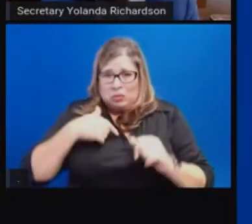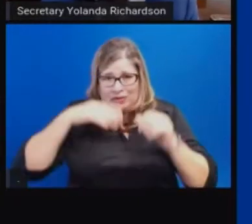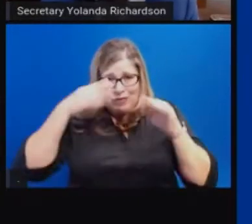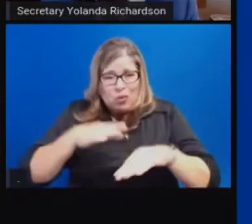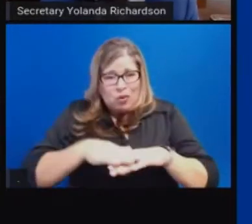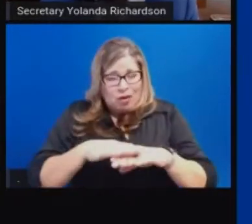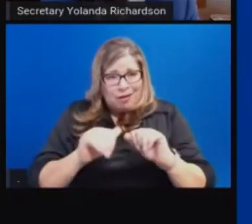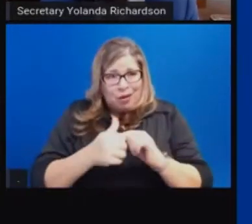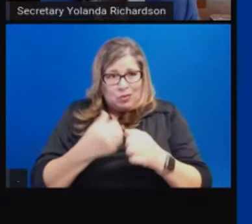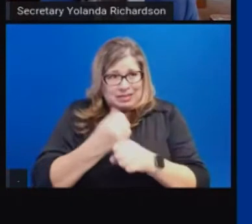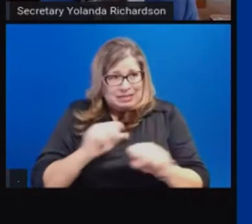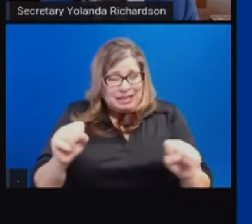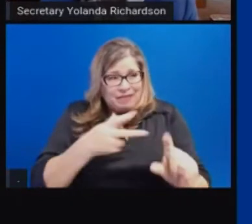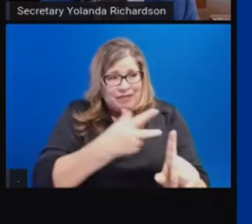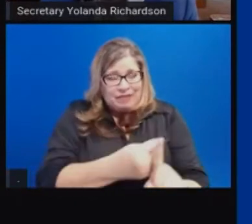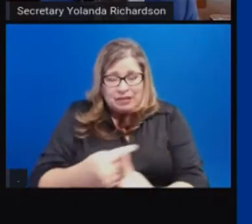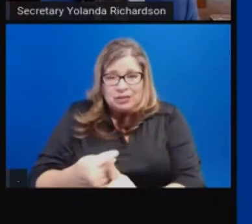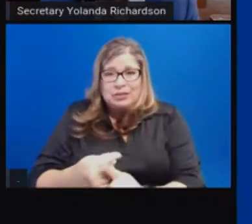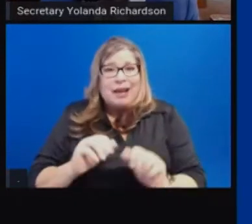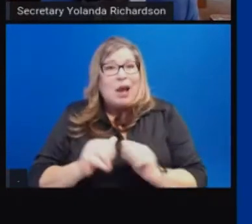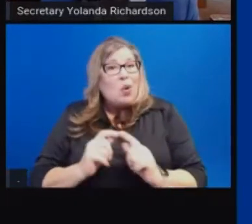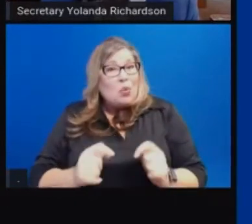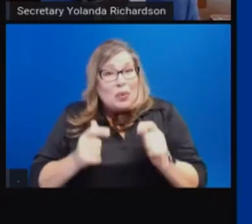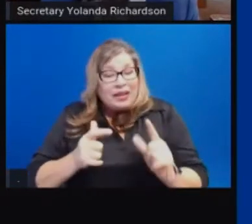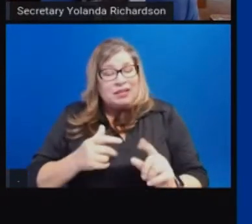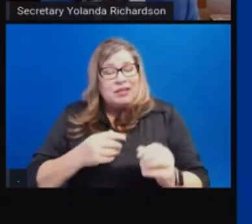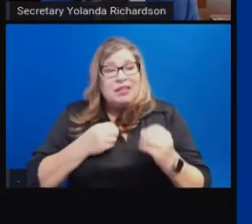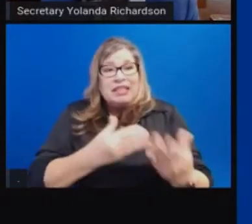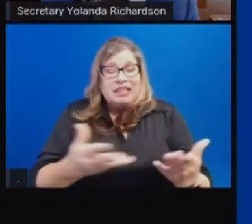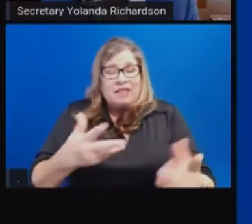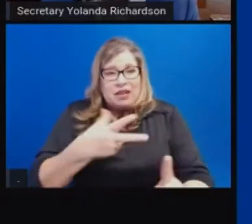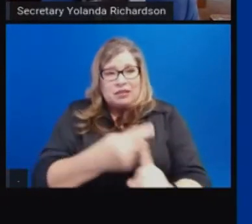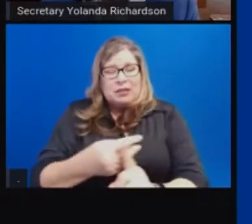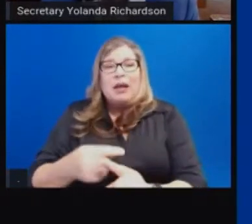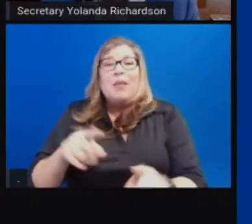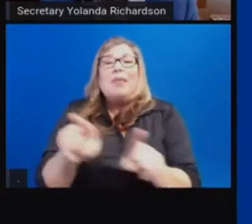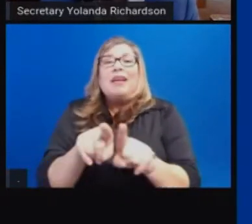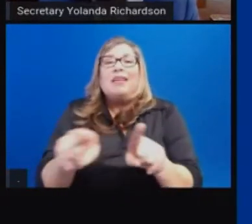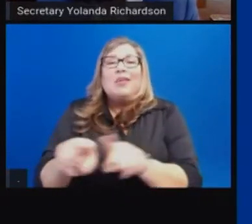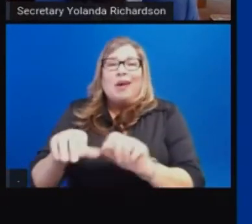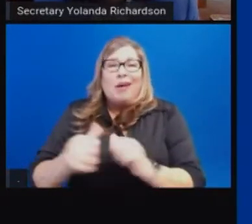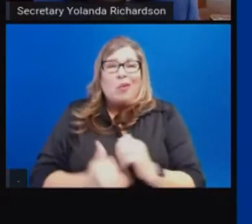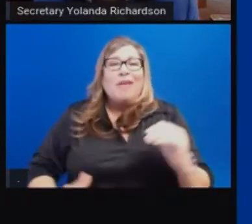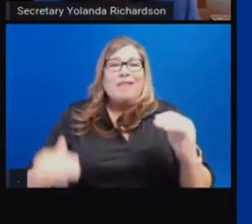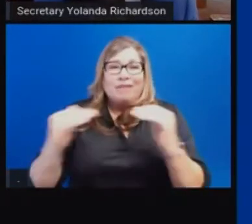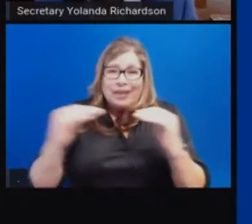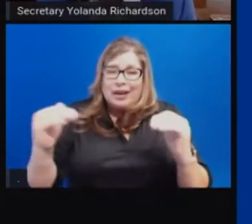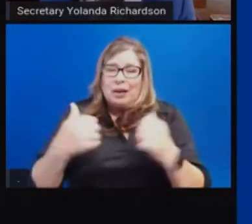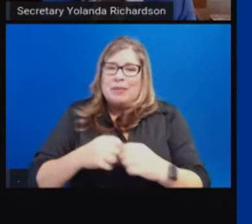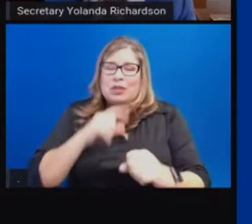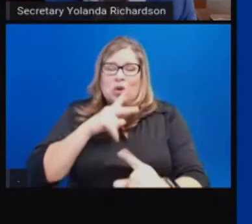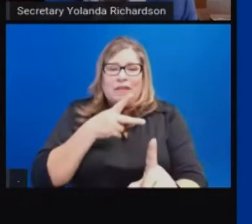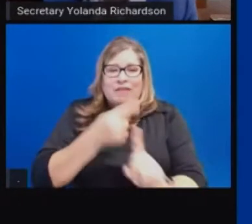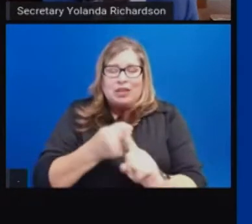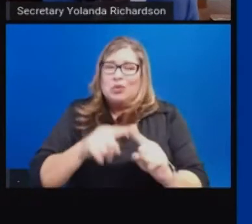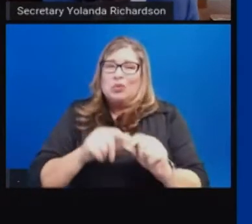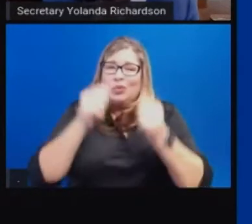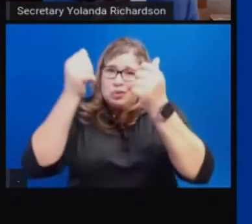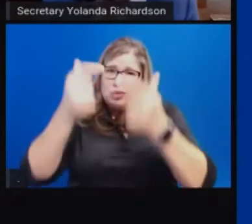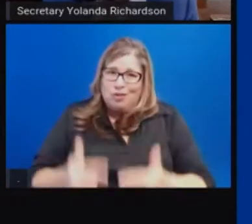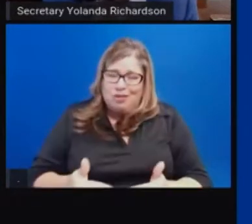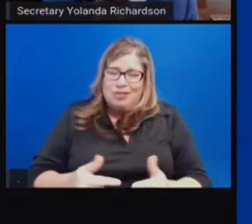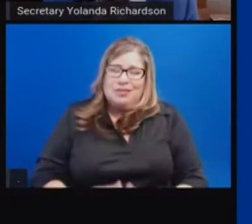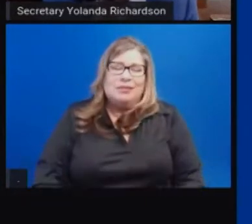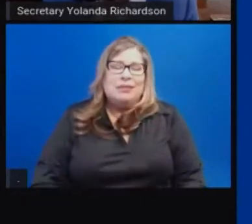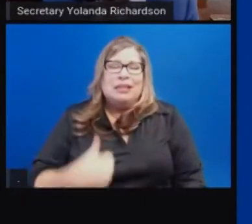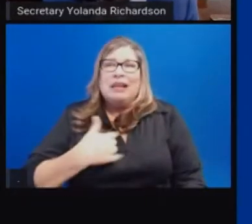and equity, while scaling up to meet the level of vaccine needed in the state. So again, I am just honored to be a partner with Dr.